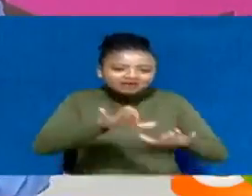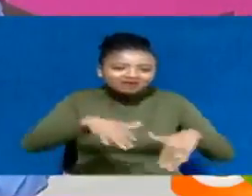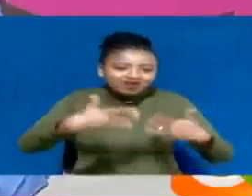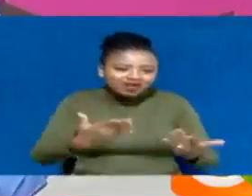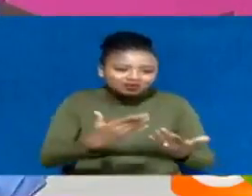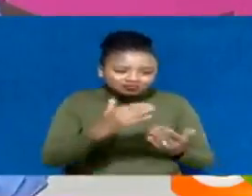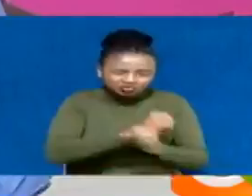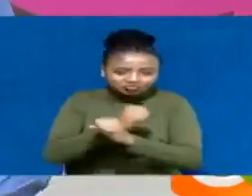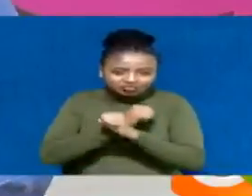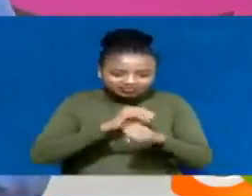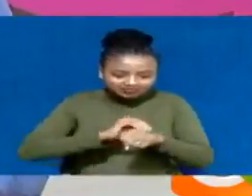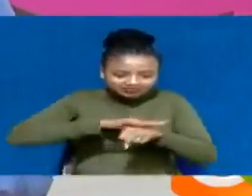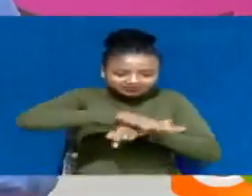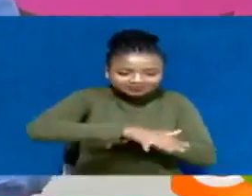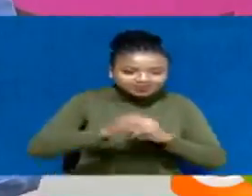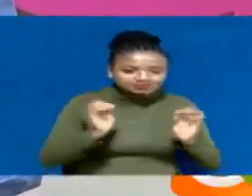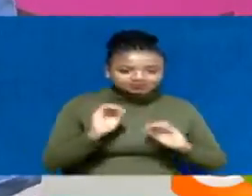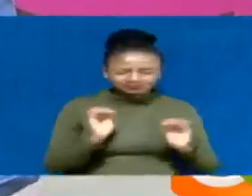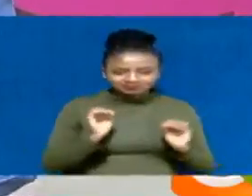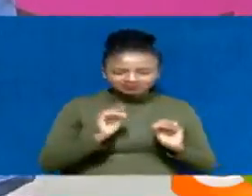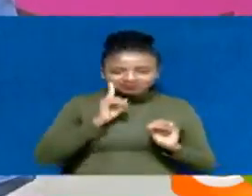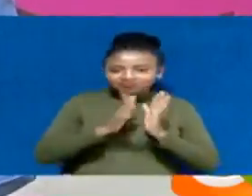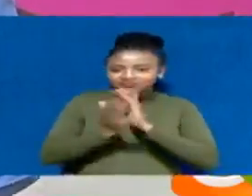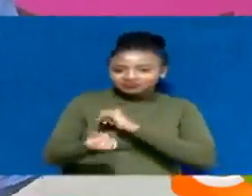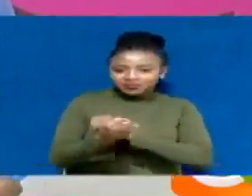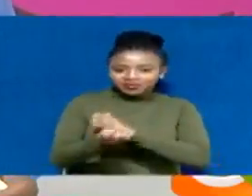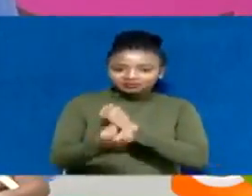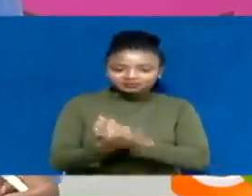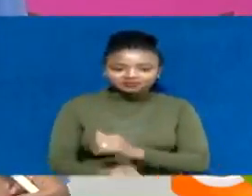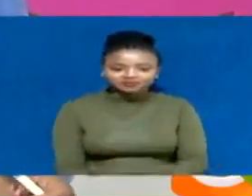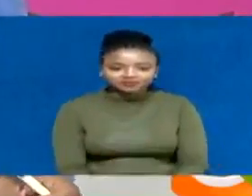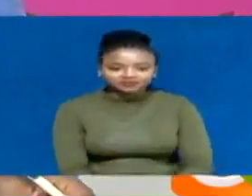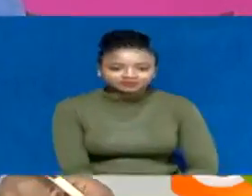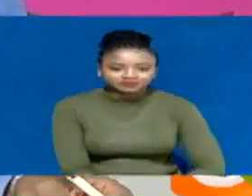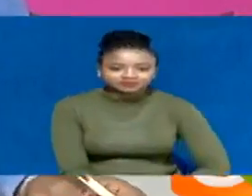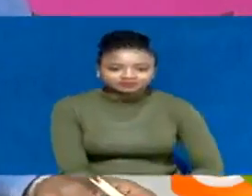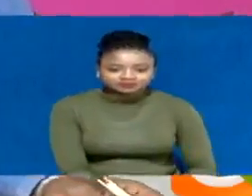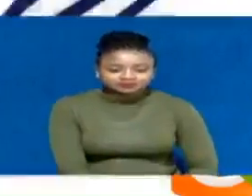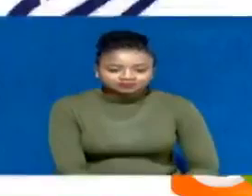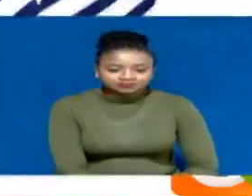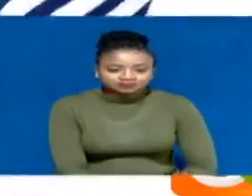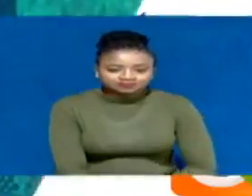prevent HIV transmission. Our very own Mary Ann Yambura brings us the story.